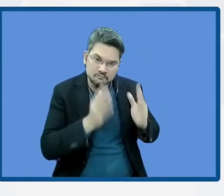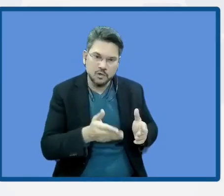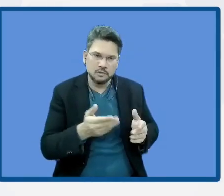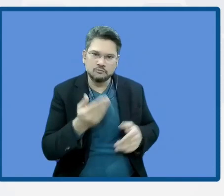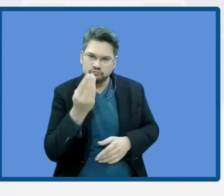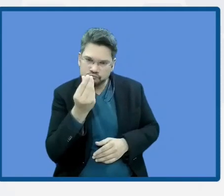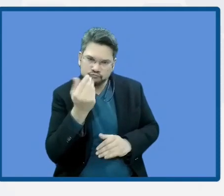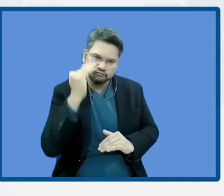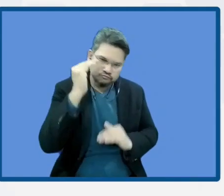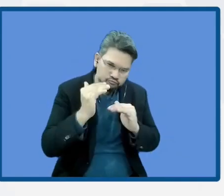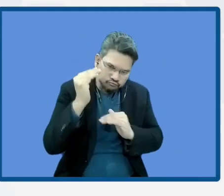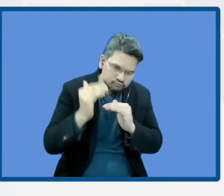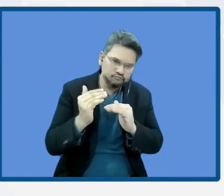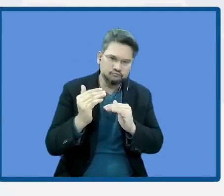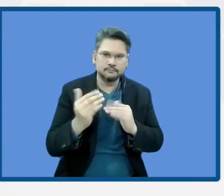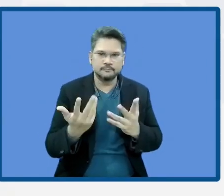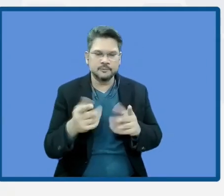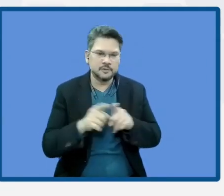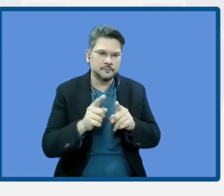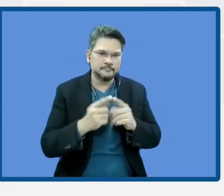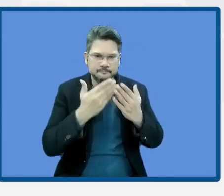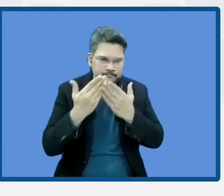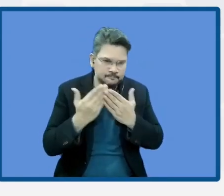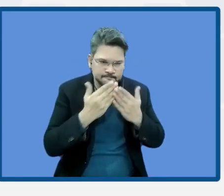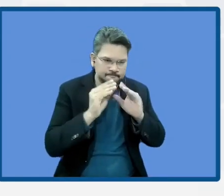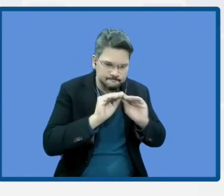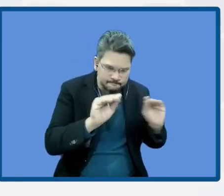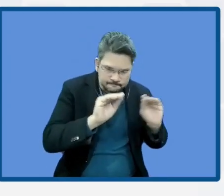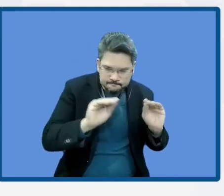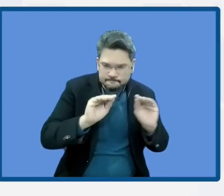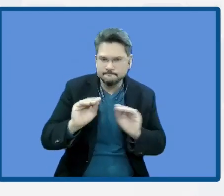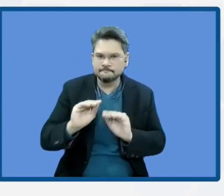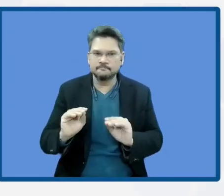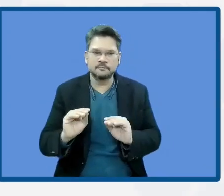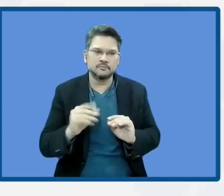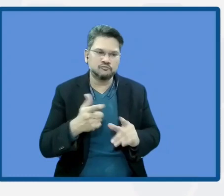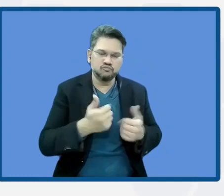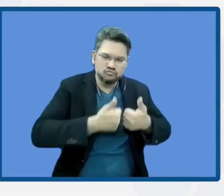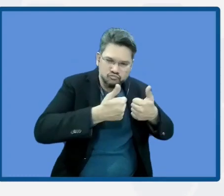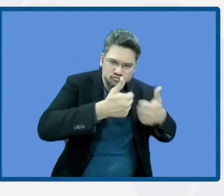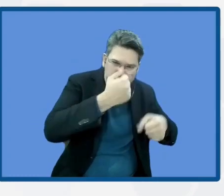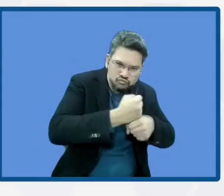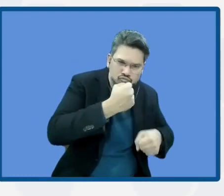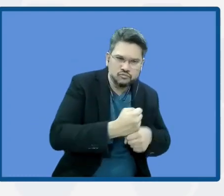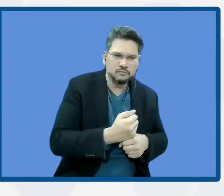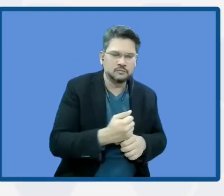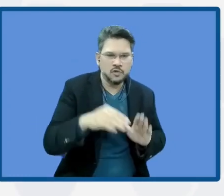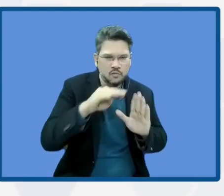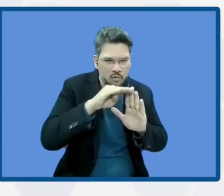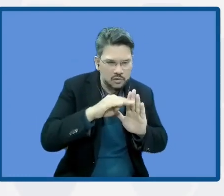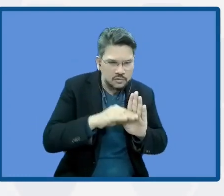in terms of resilience, the policy with practical science, information and communication,